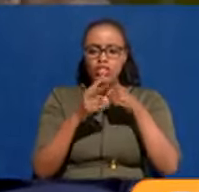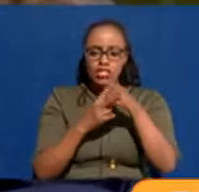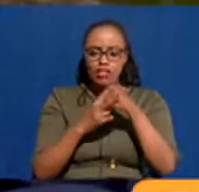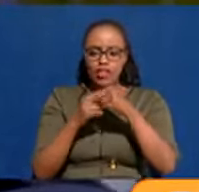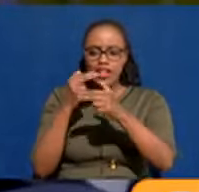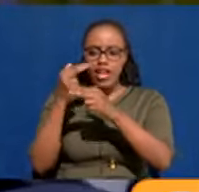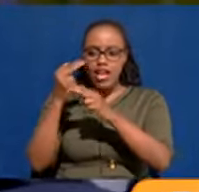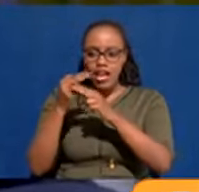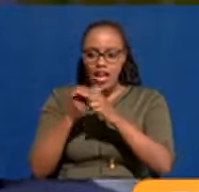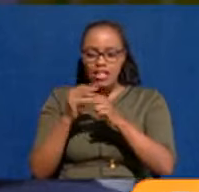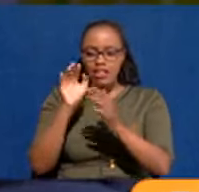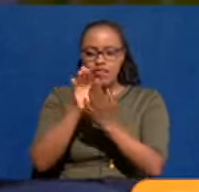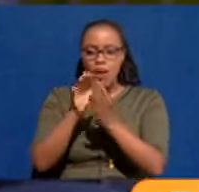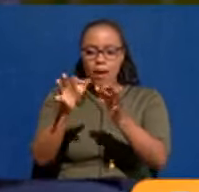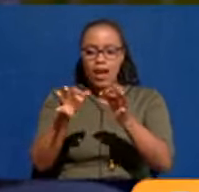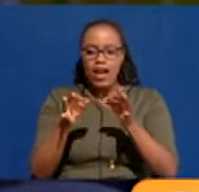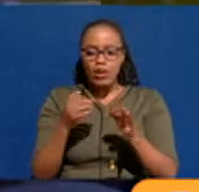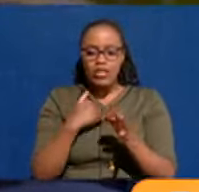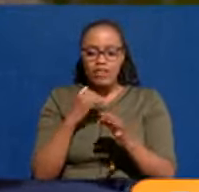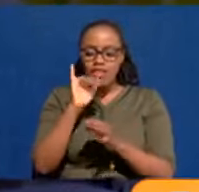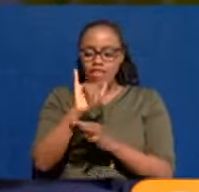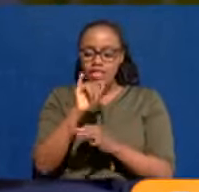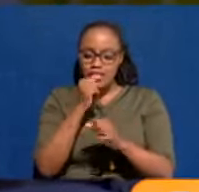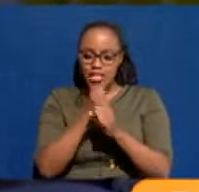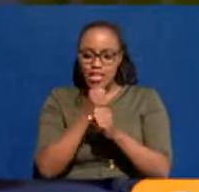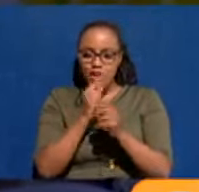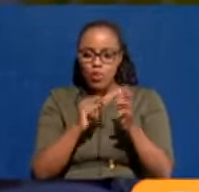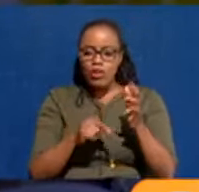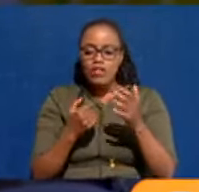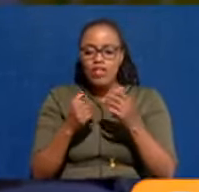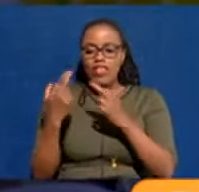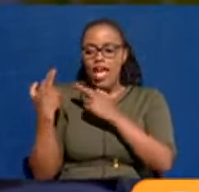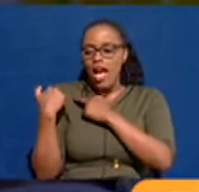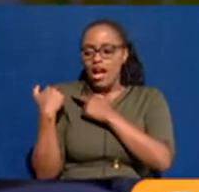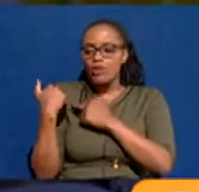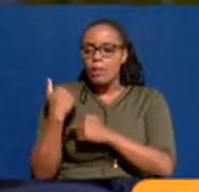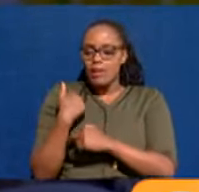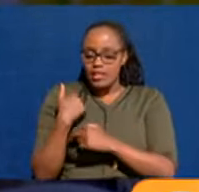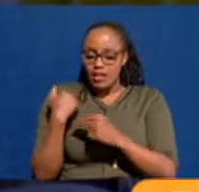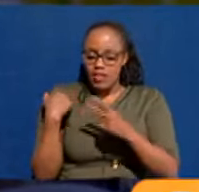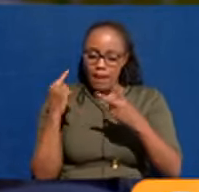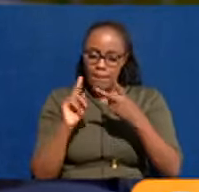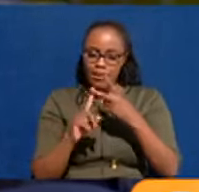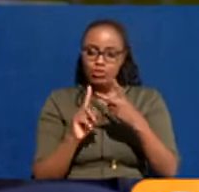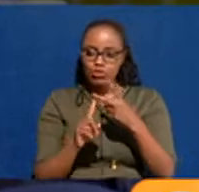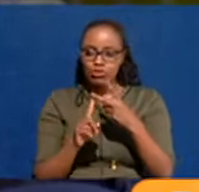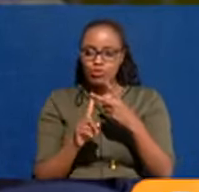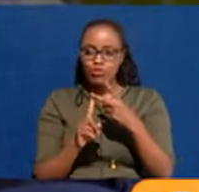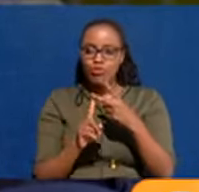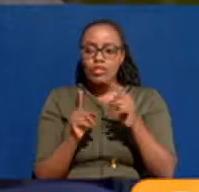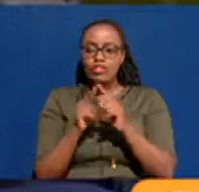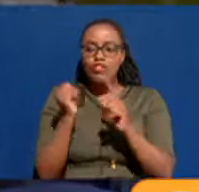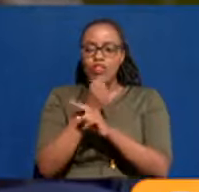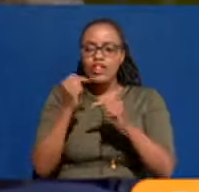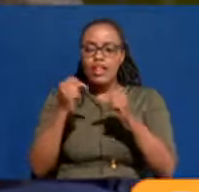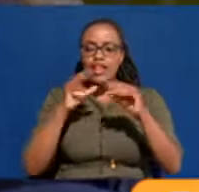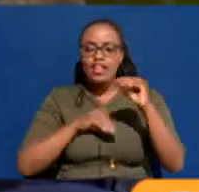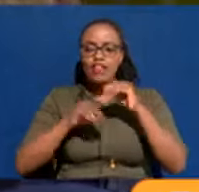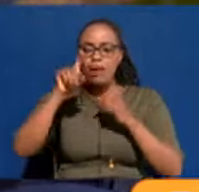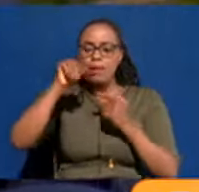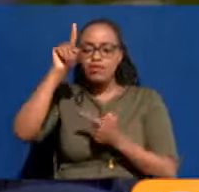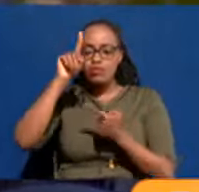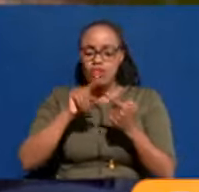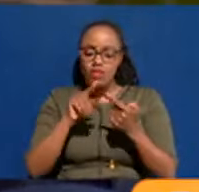We have our bank accounts. And you see, what that does, it increases our accountability. Number two, to fight corruption, you must reduce